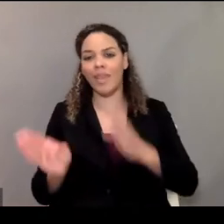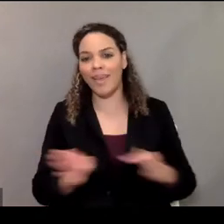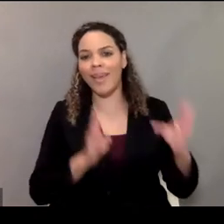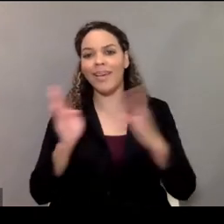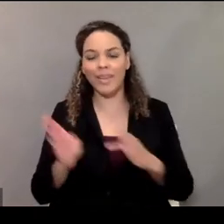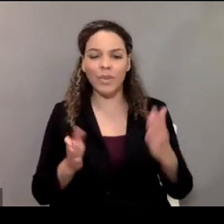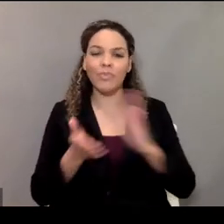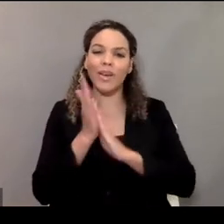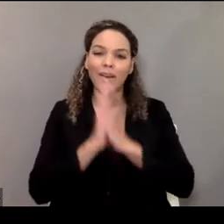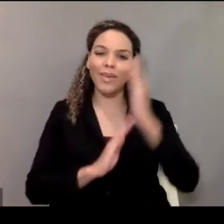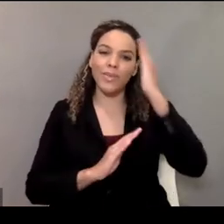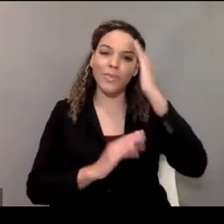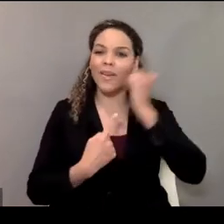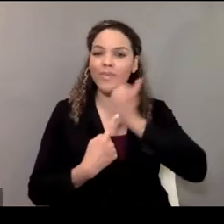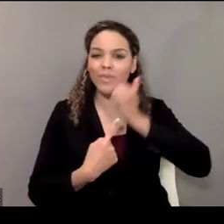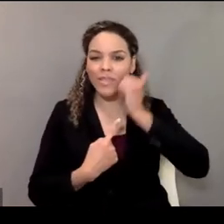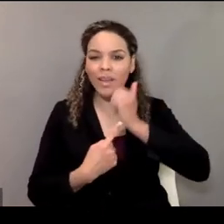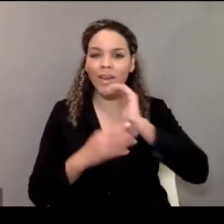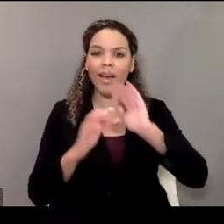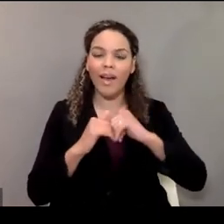on a daily basis.